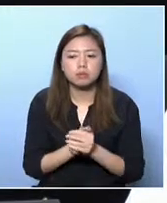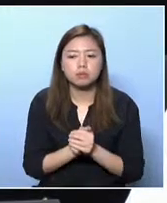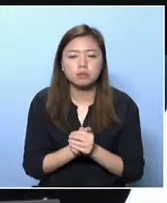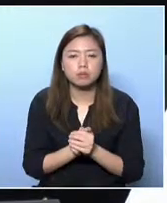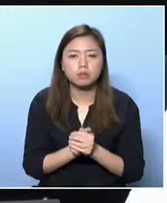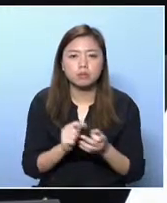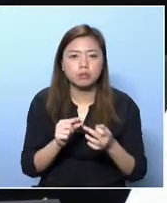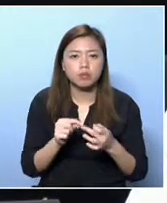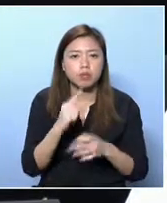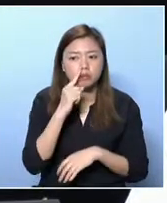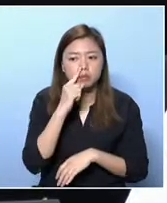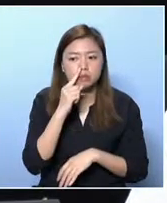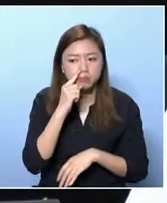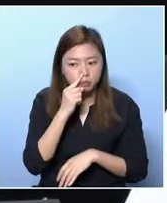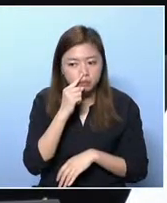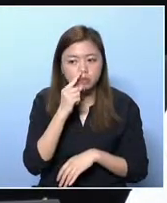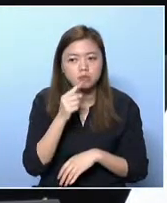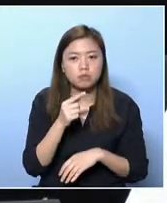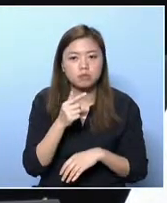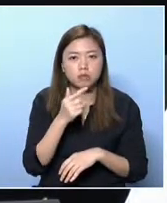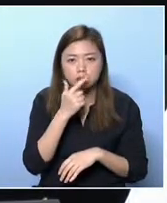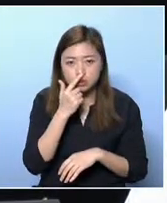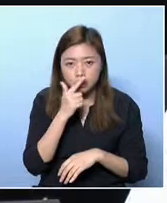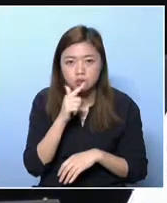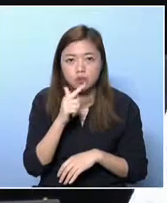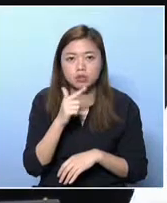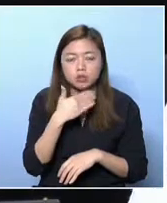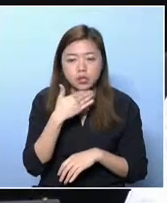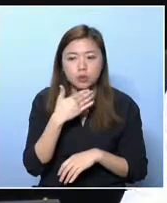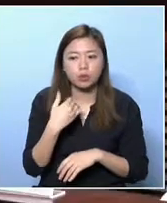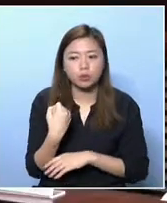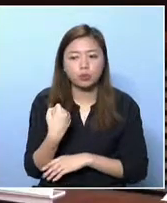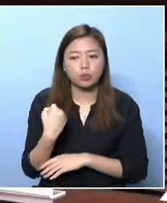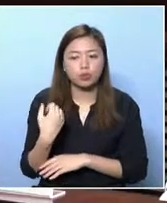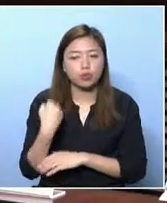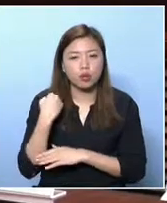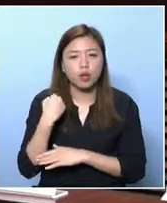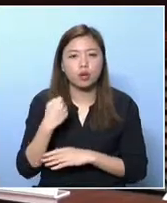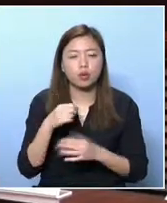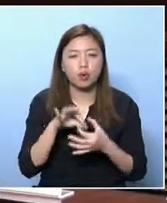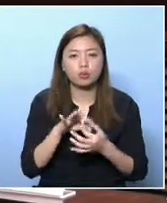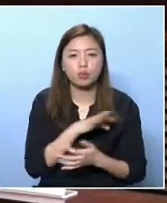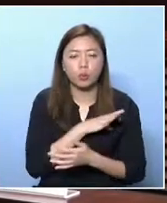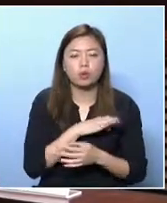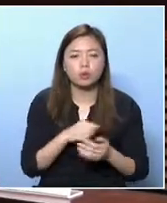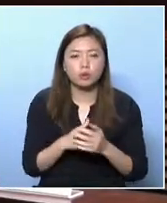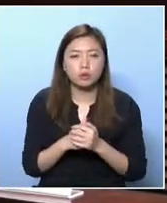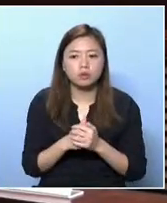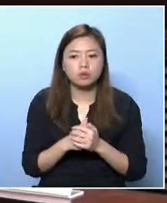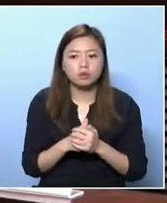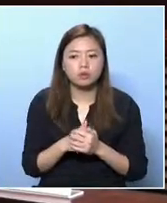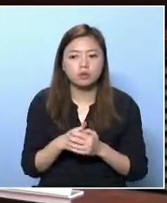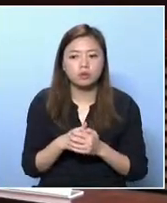time is short. Mr. Ng Yi Chung, from Sun Qing Rights Association.